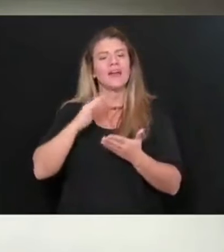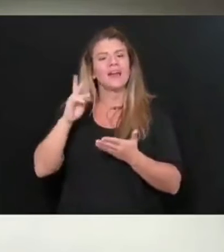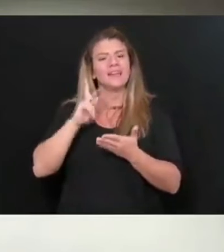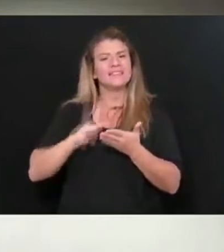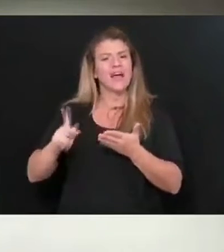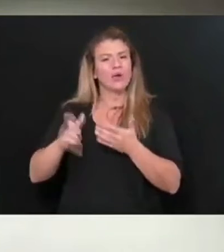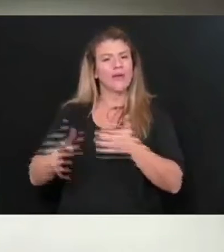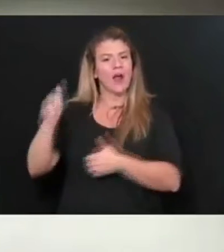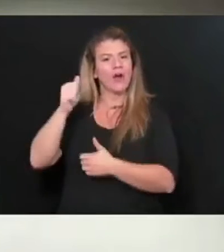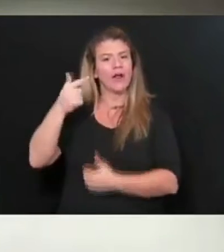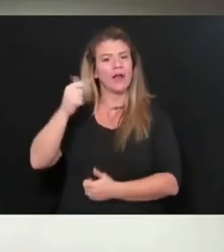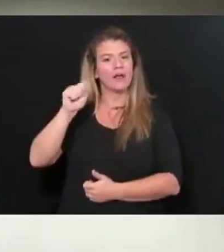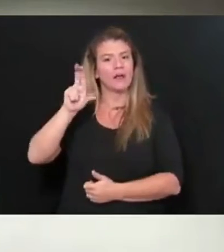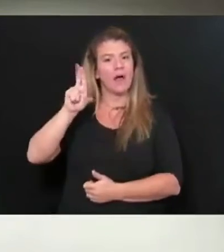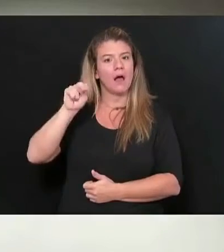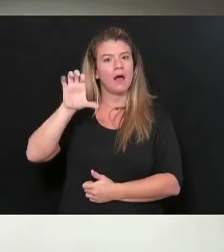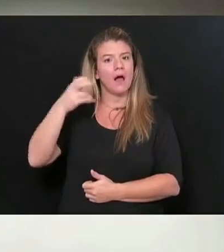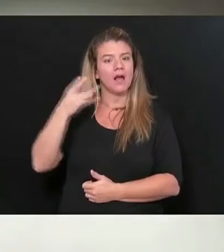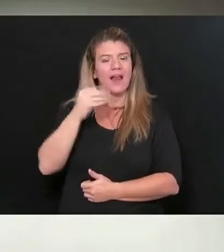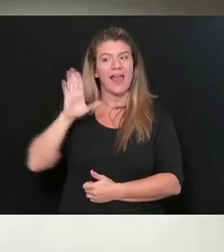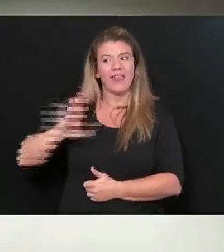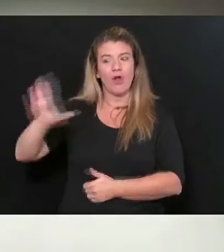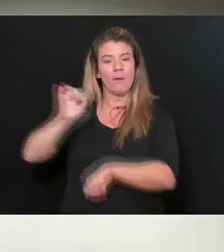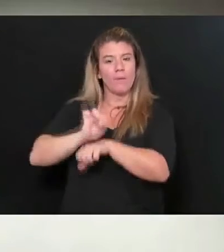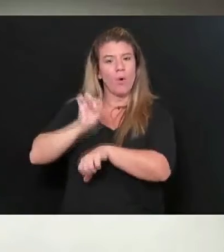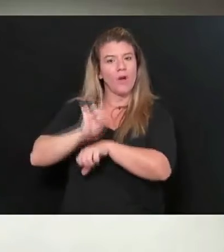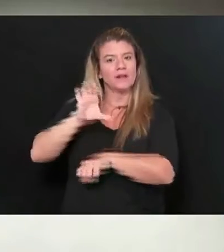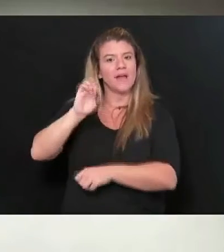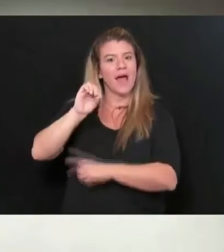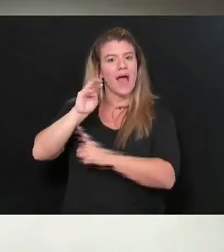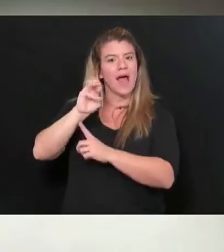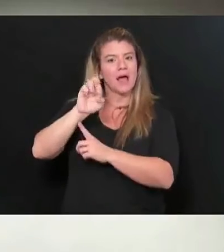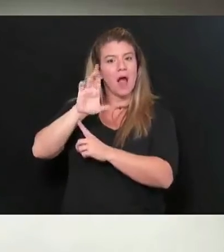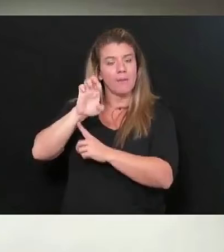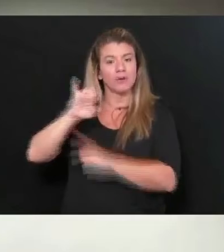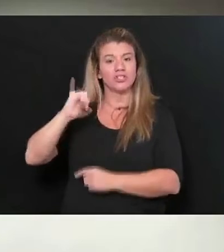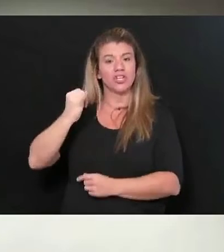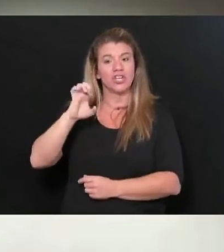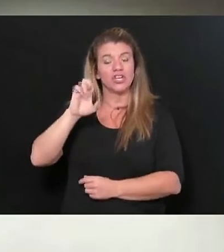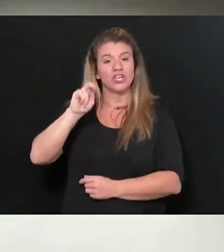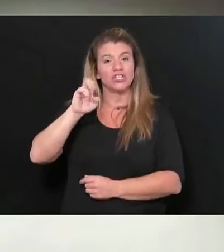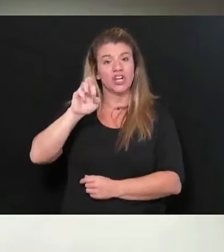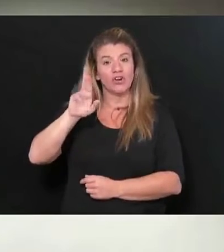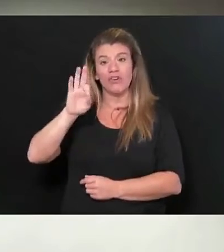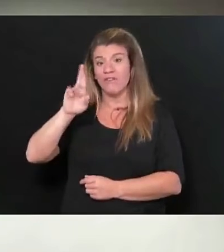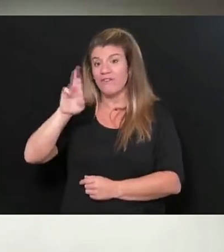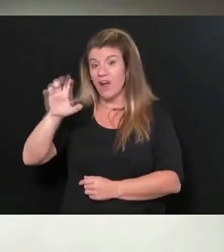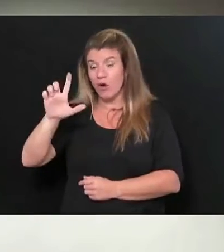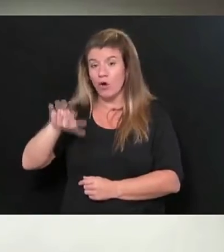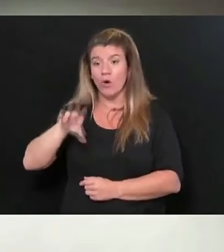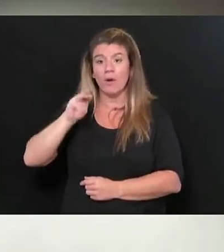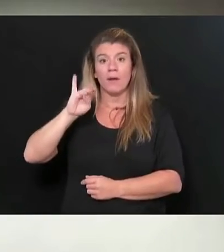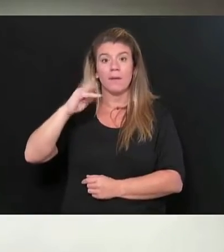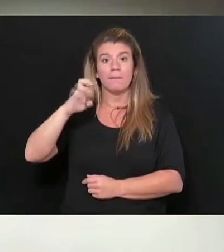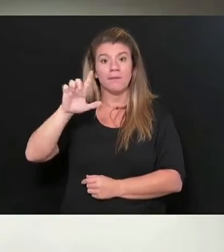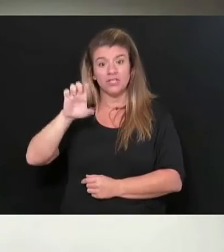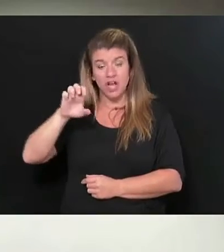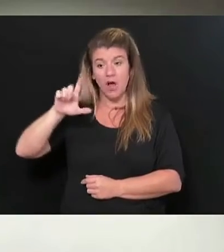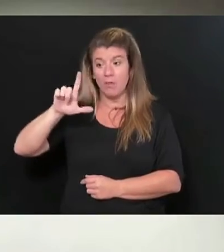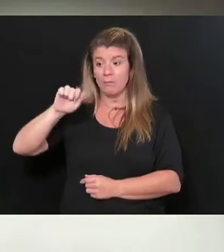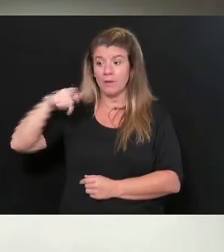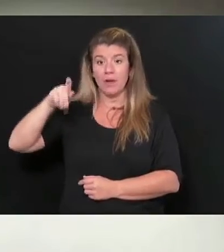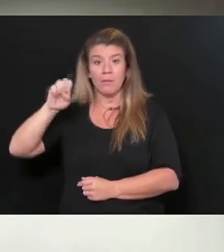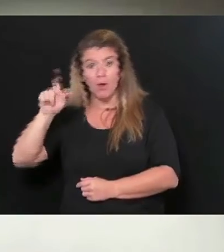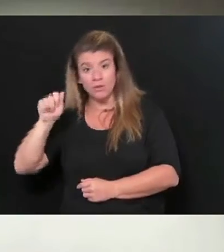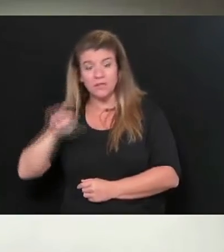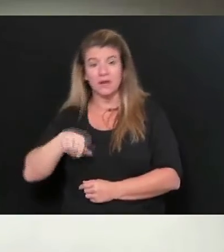couple employees at Commerce, Jennifer Farrell and Michelle Thark-Penaloza, as well